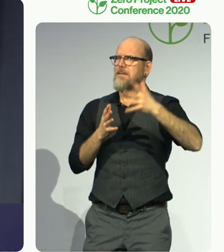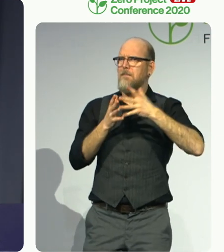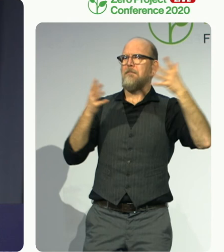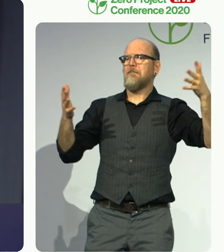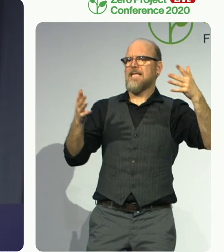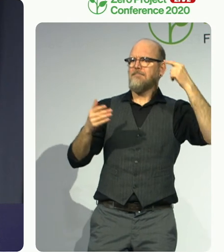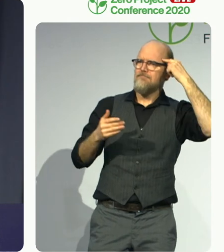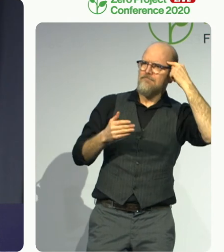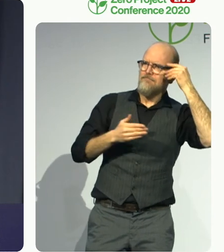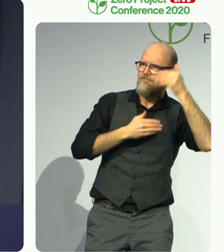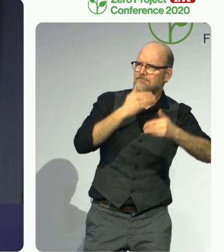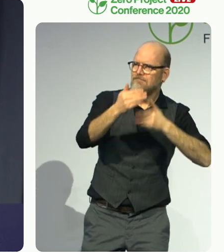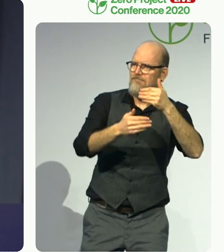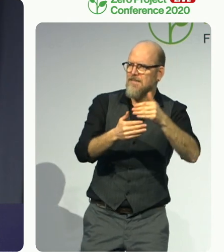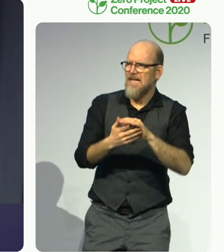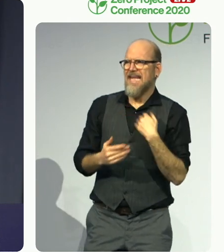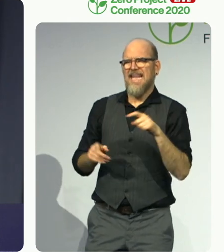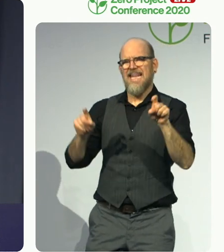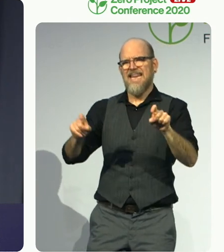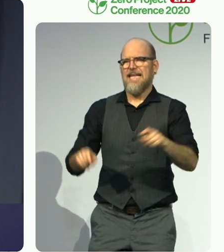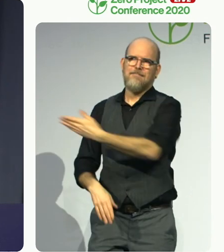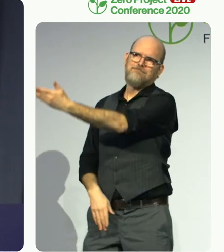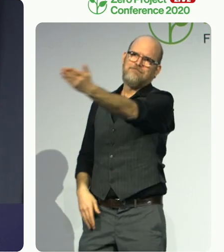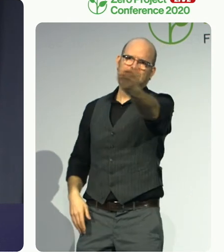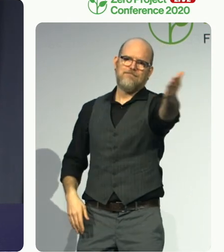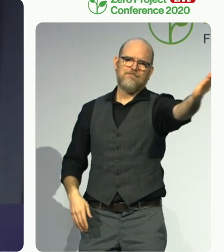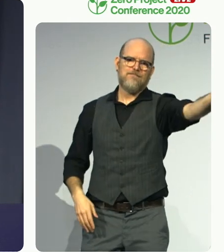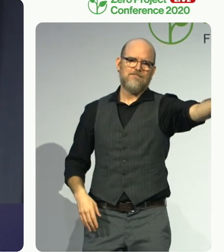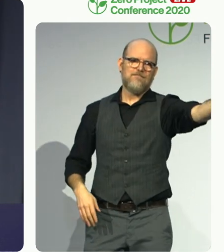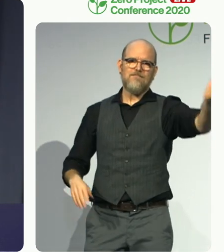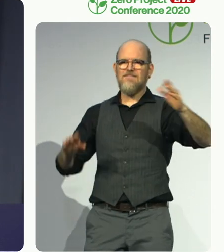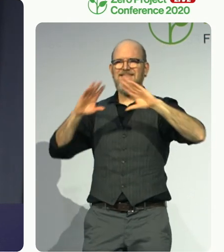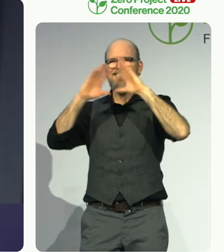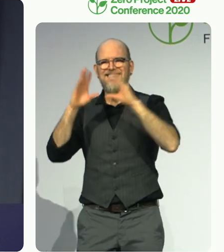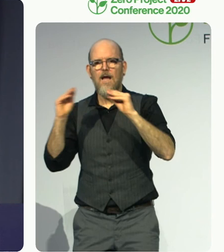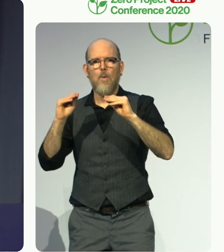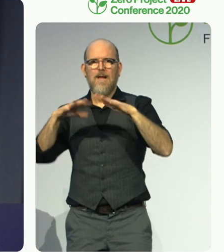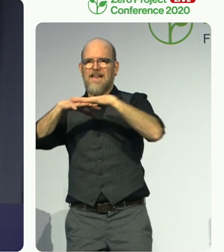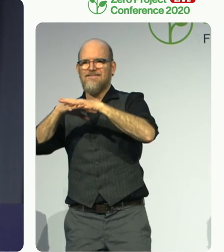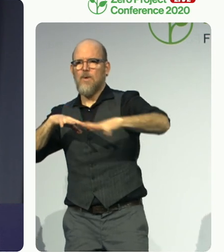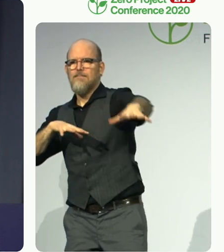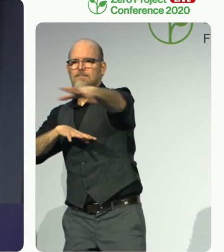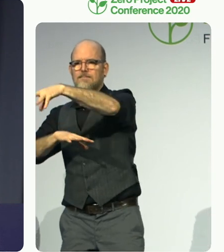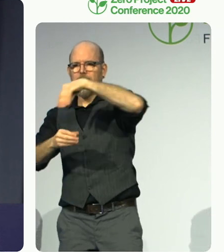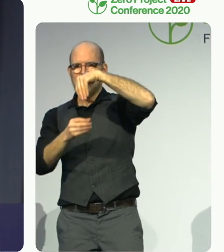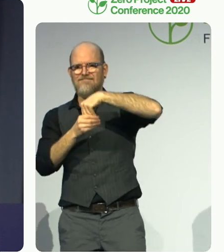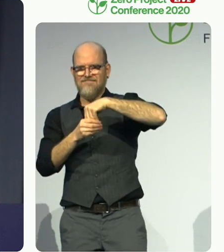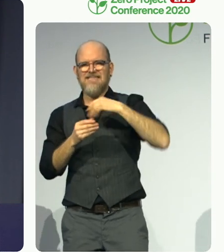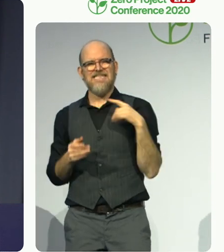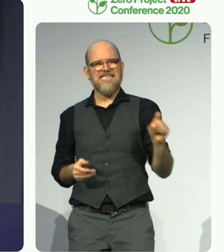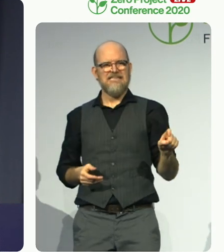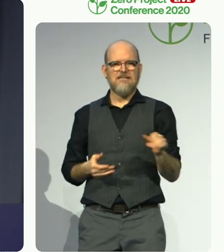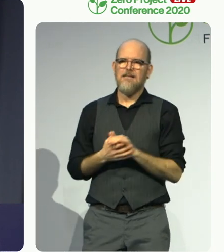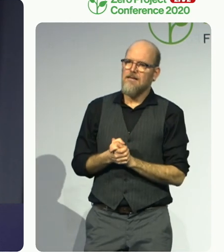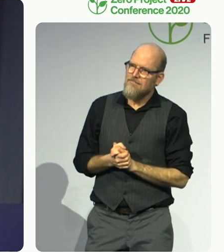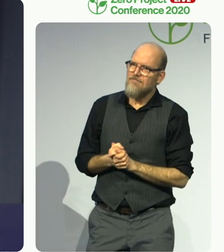the Zero Project network and community. As I always explain, it is you who